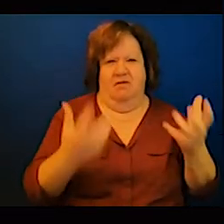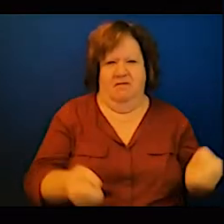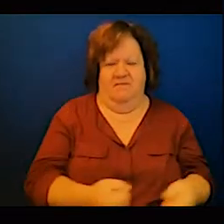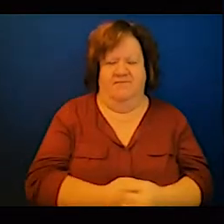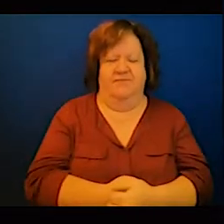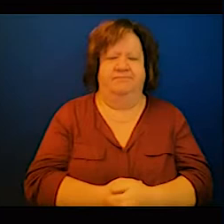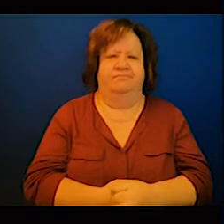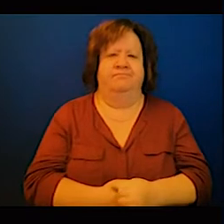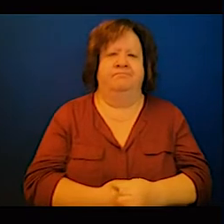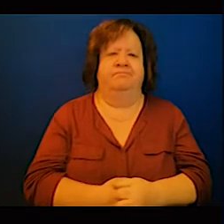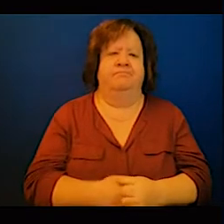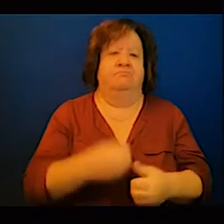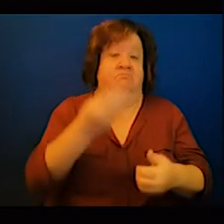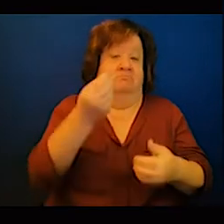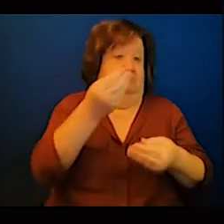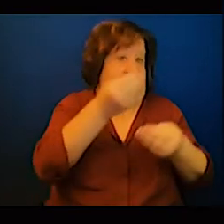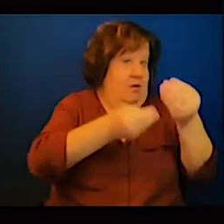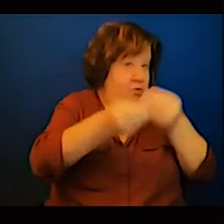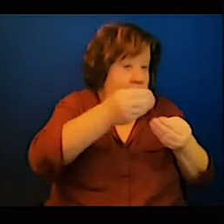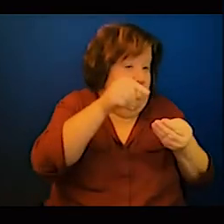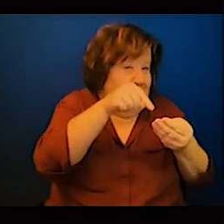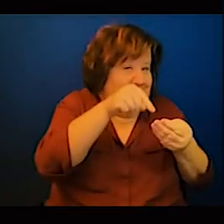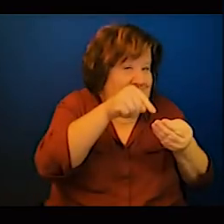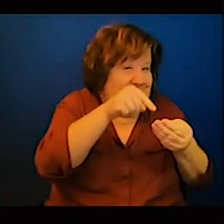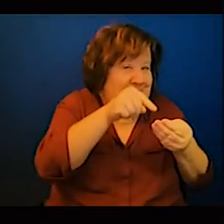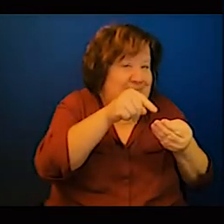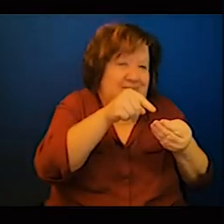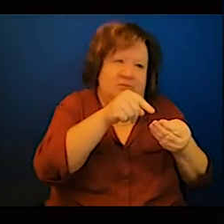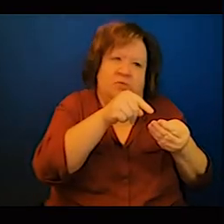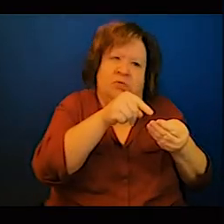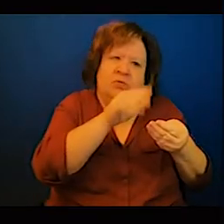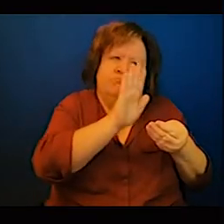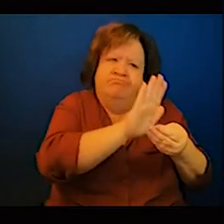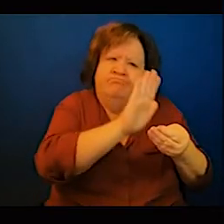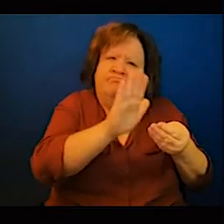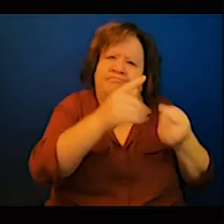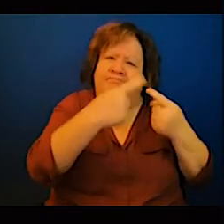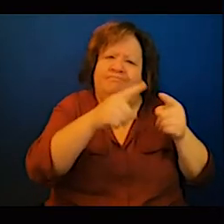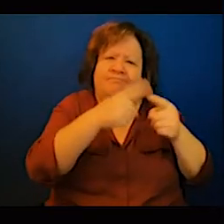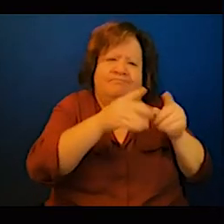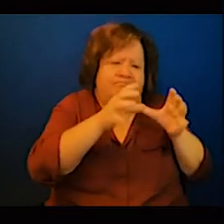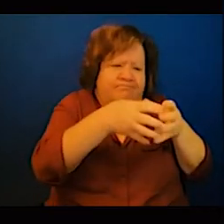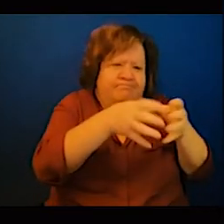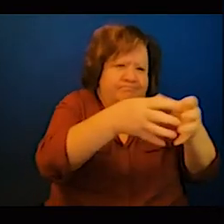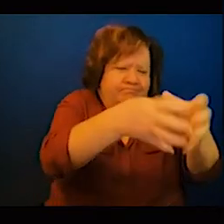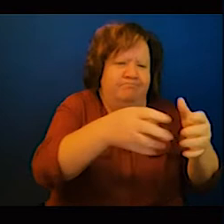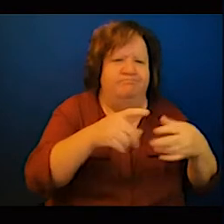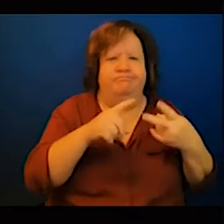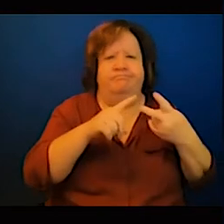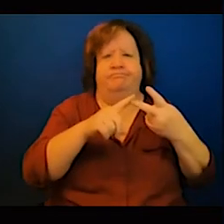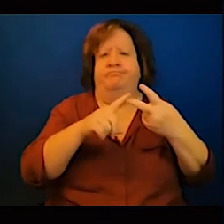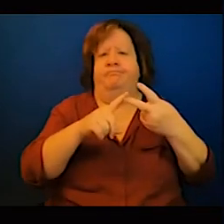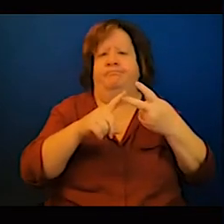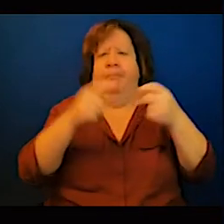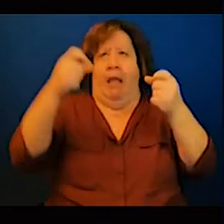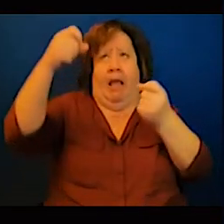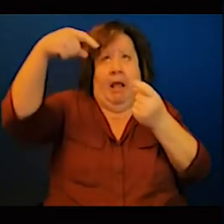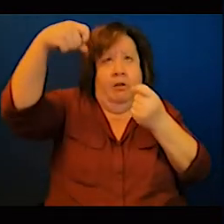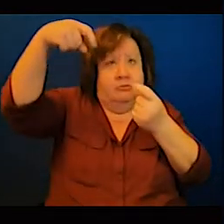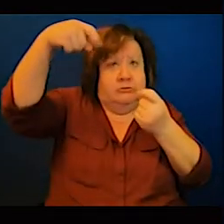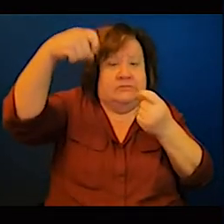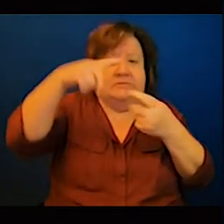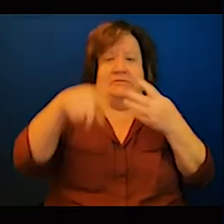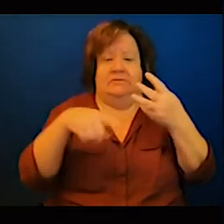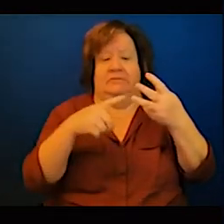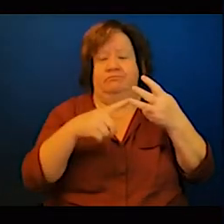food, security nexus in particular. And that